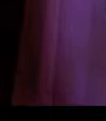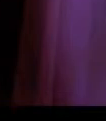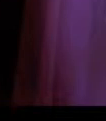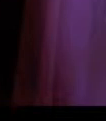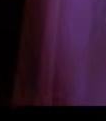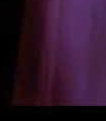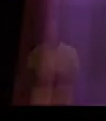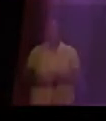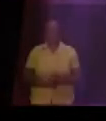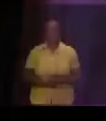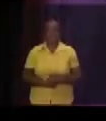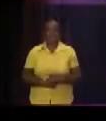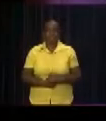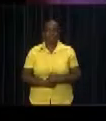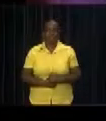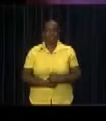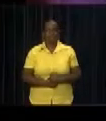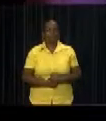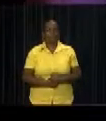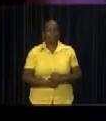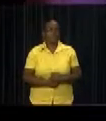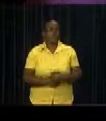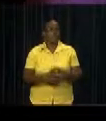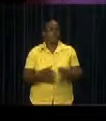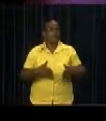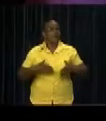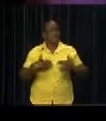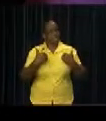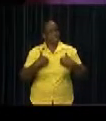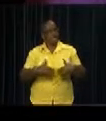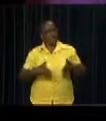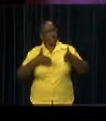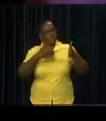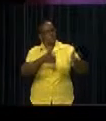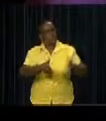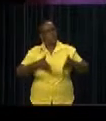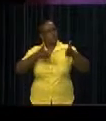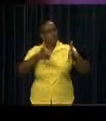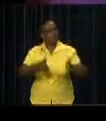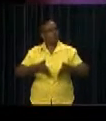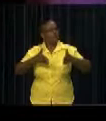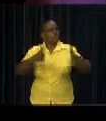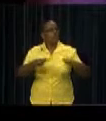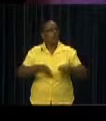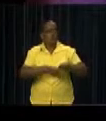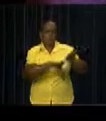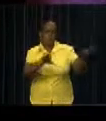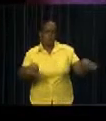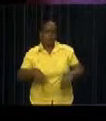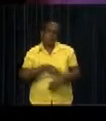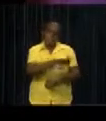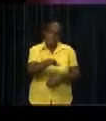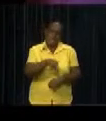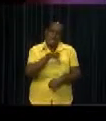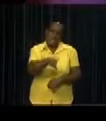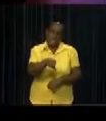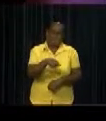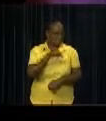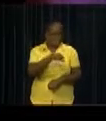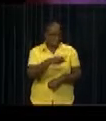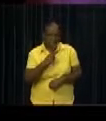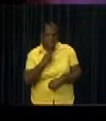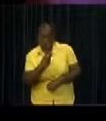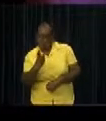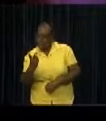The Commissioner's Office of the District of Para pointed out that visitors of recreation resorts will have to take